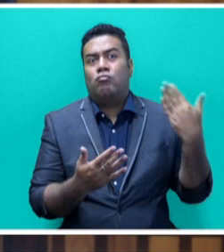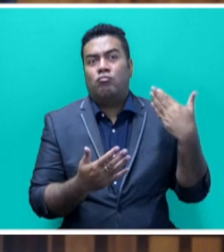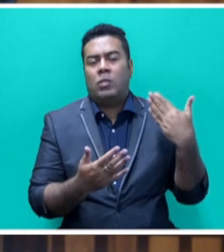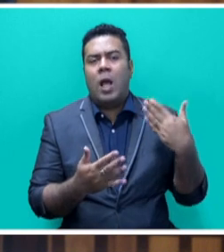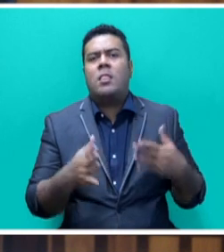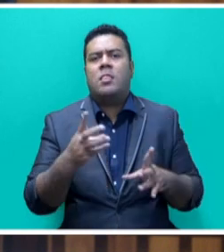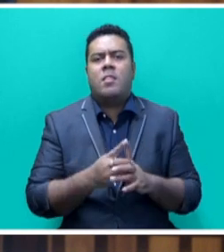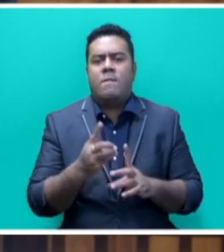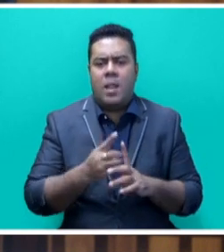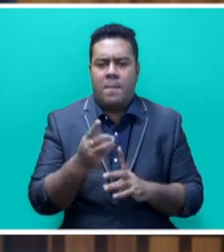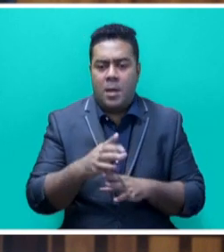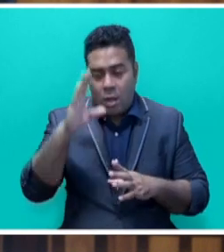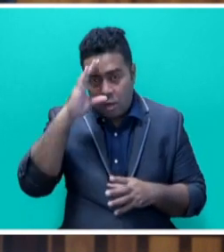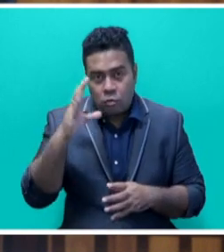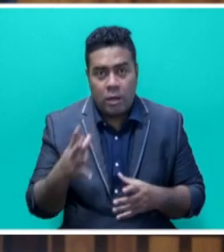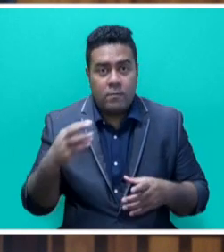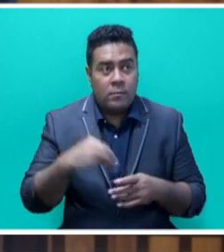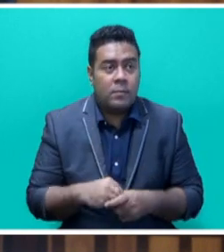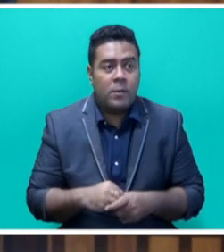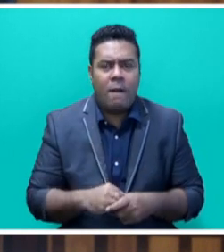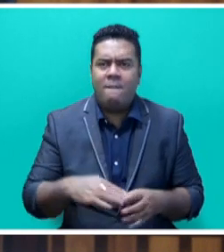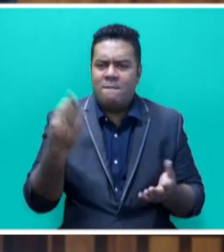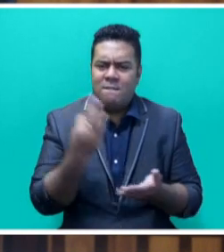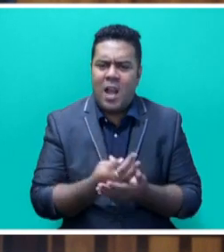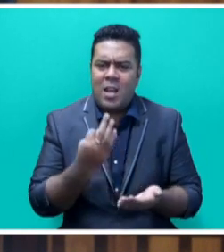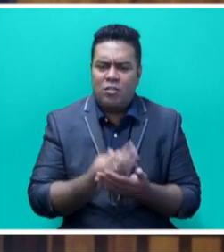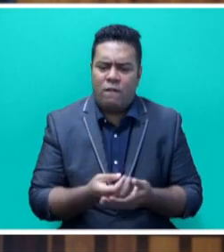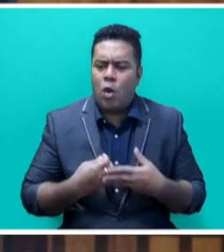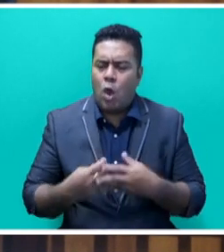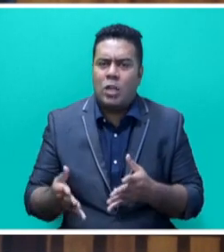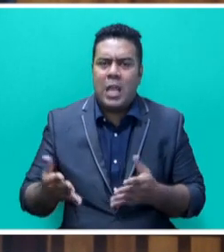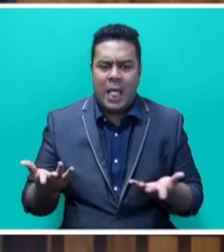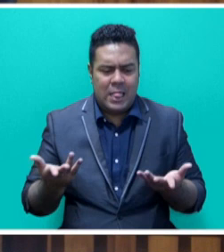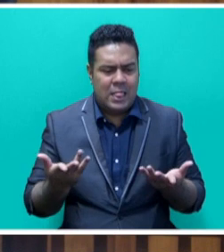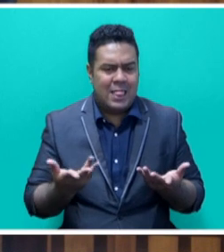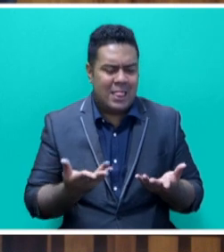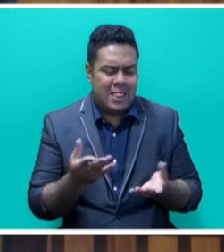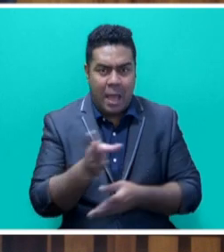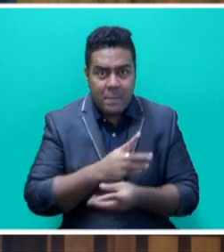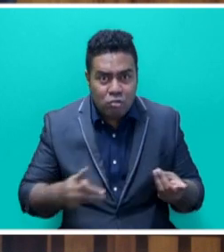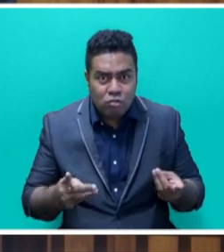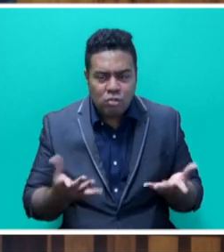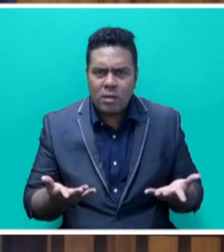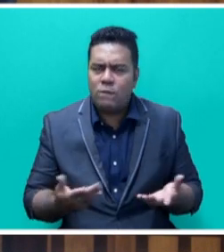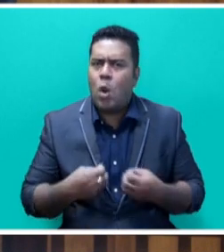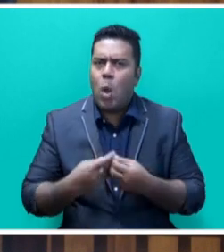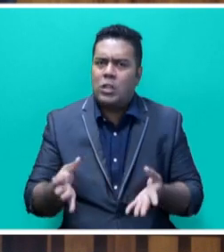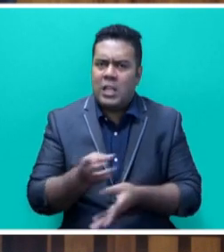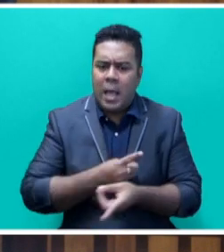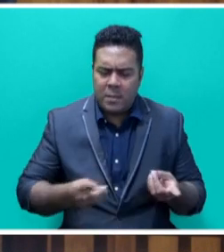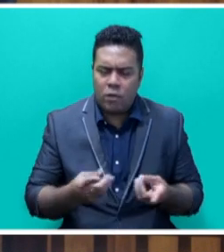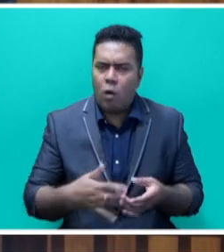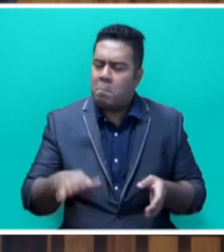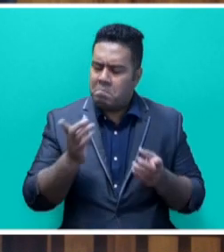countries have continued to put off the question of financing for loss and damage. Mr. Speaker, sir, the subject of loss and damage is personal